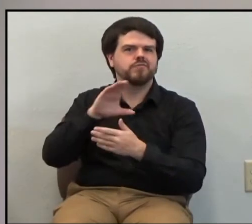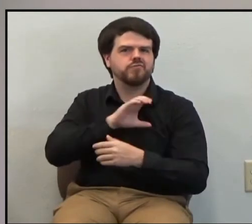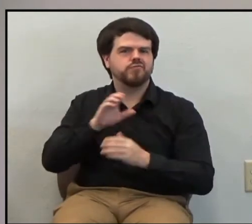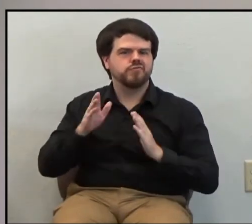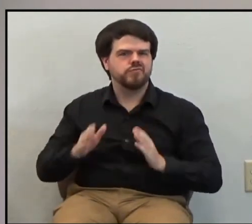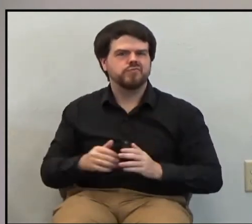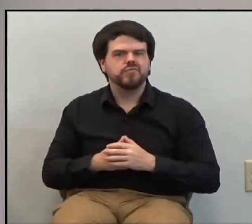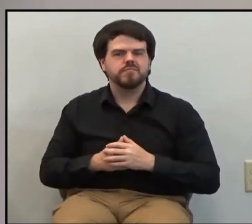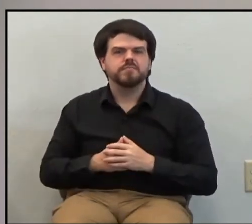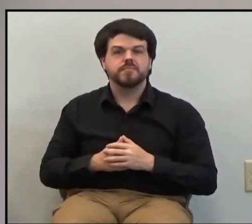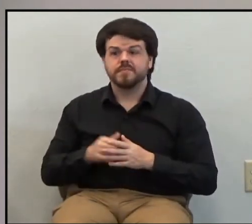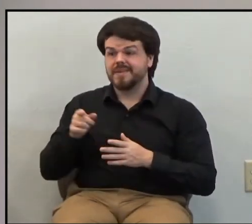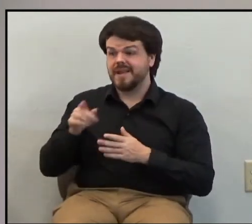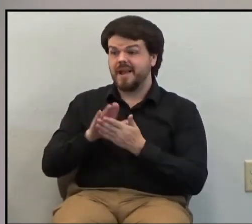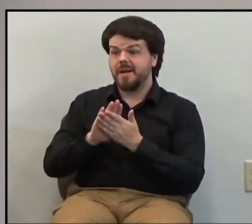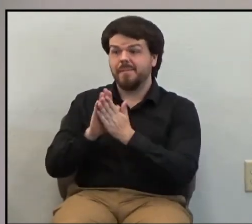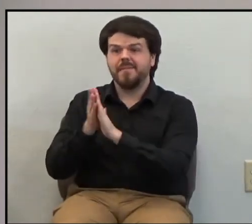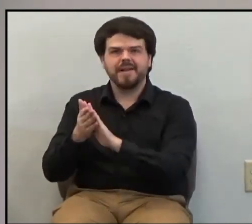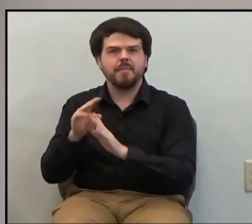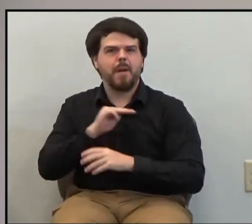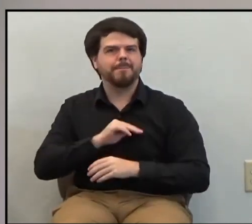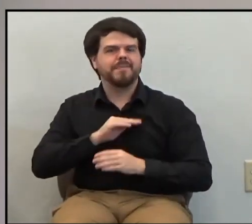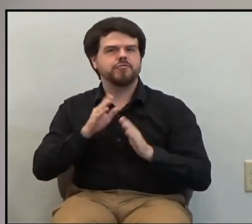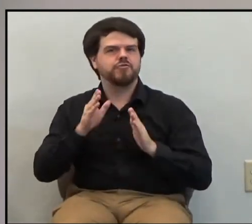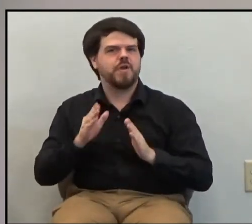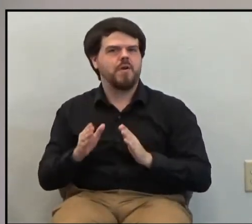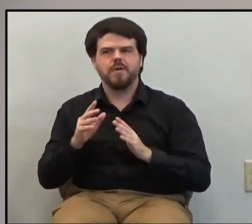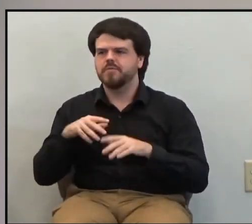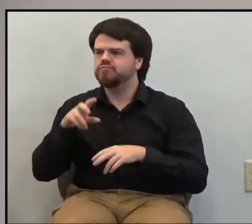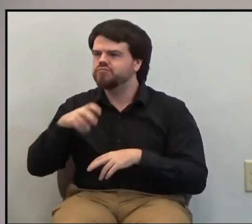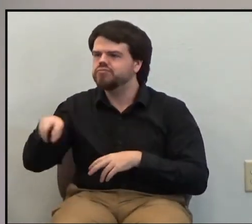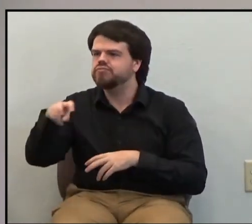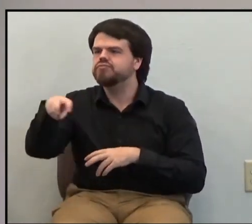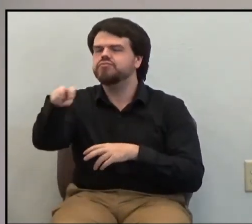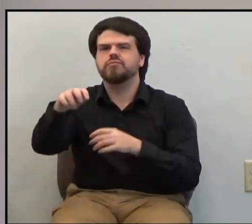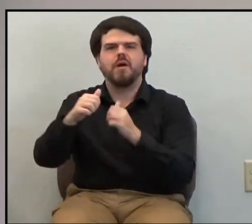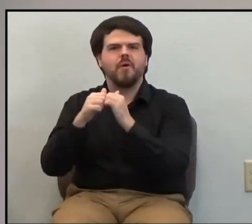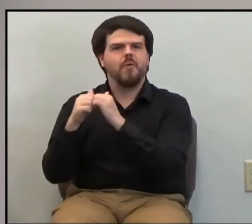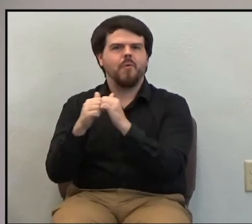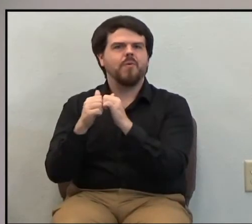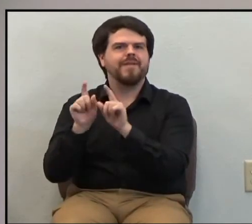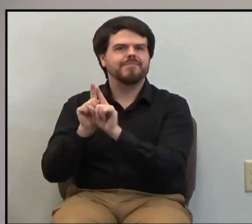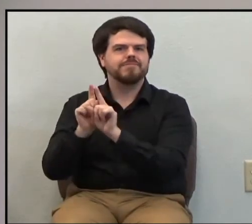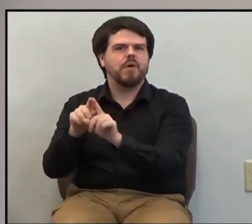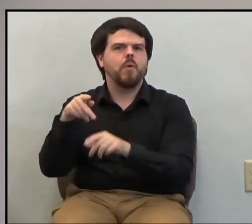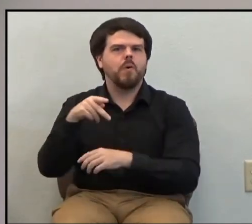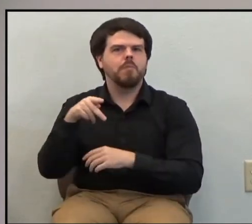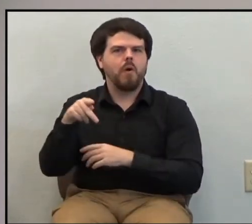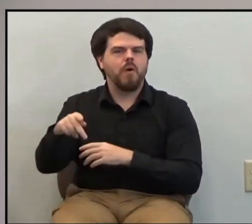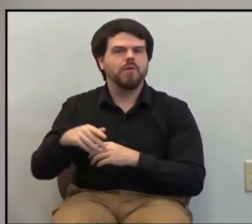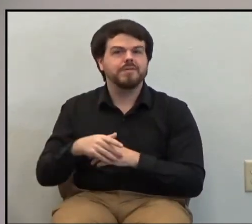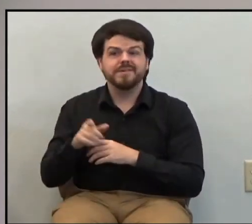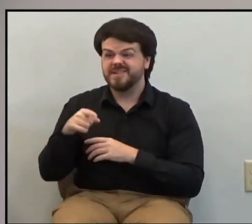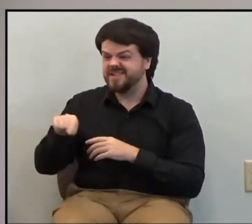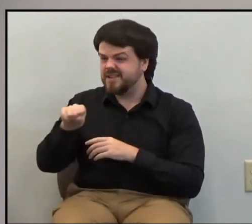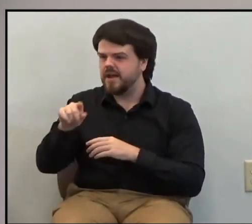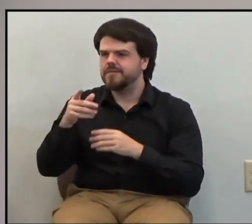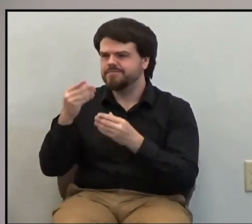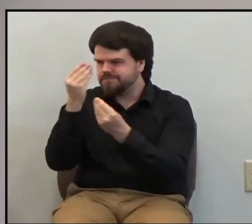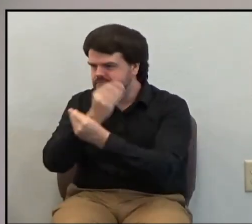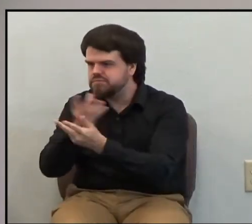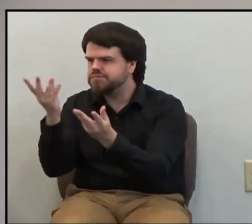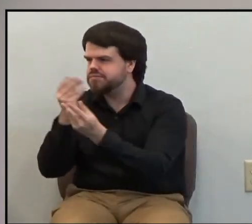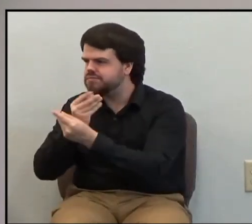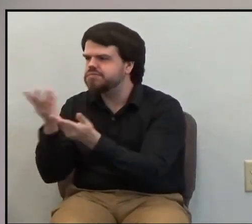At some point he became a missionary with Paul and traveled with him and suffered with him as they proclaimed the gospel